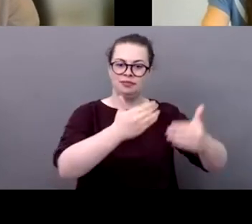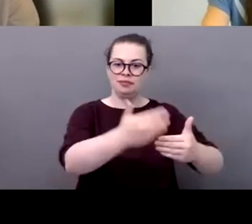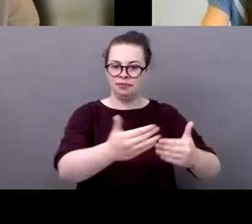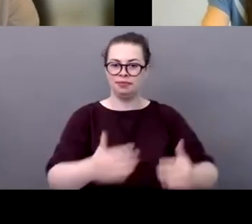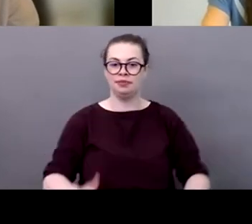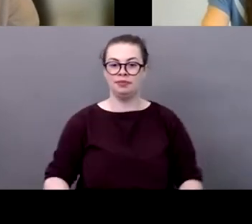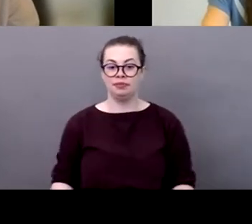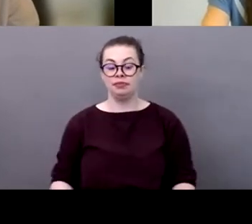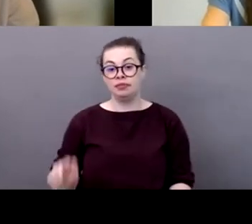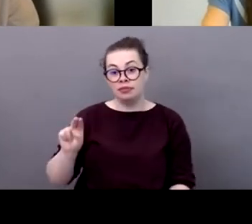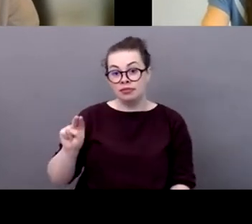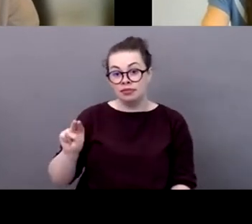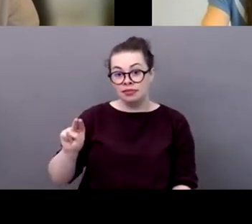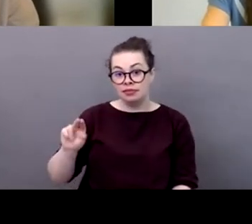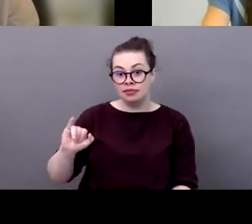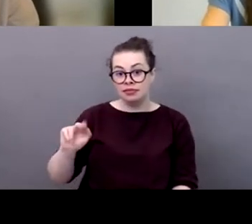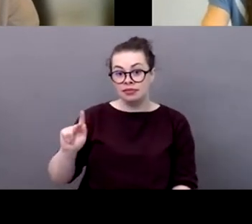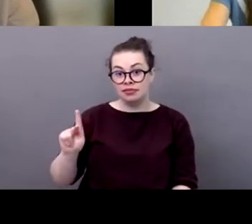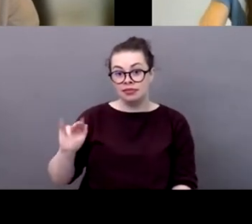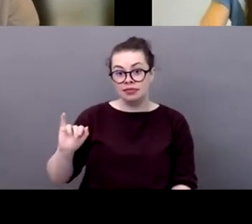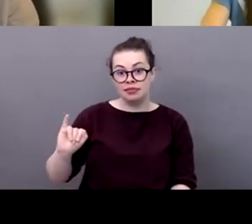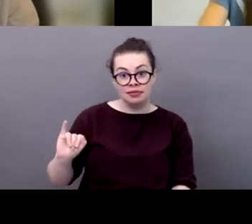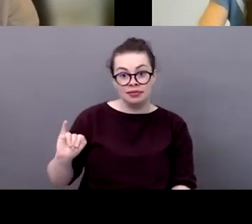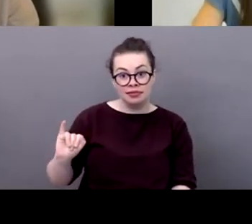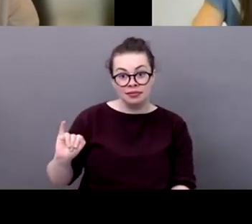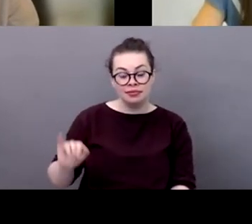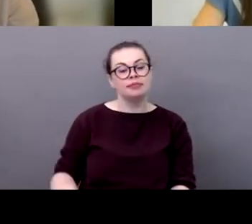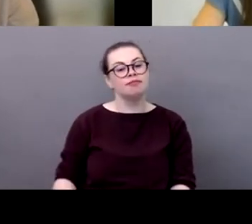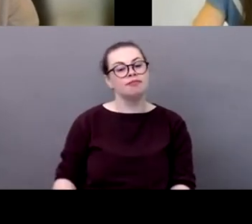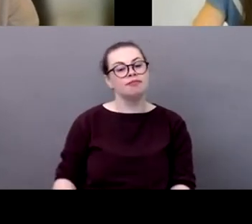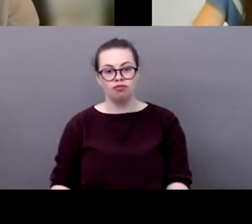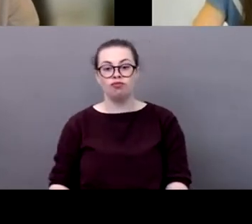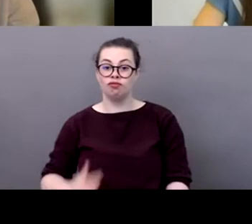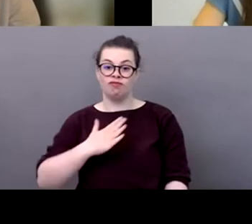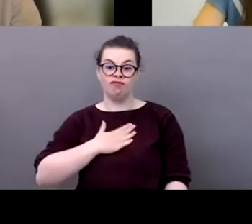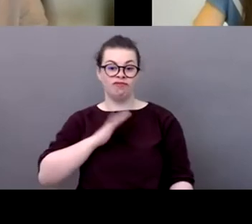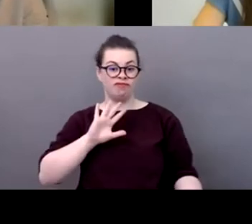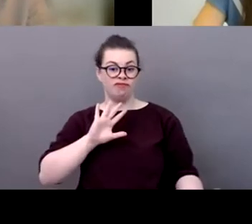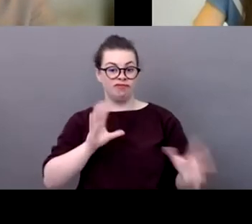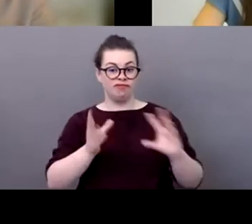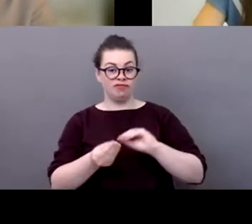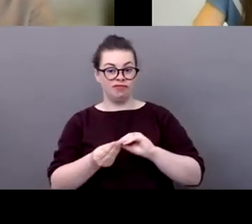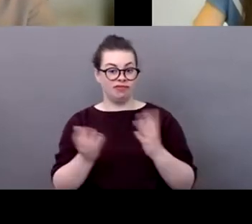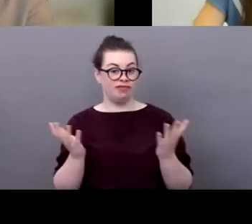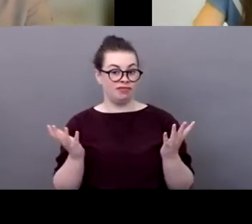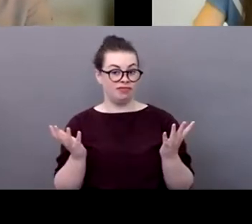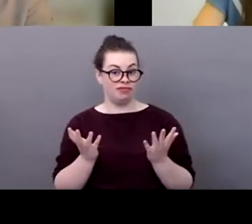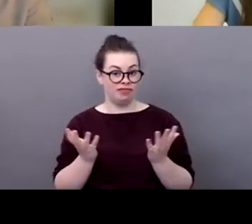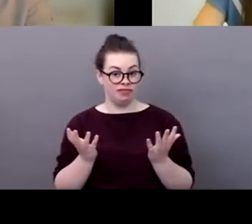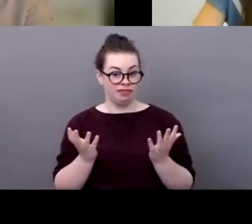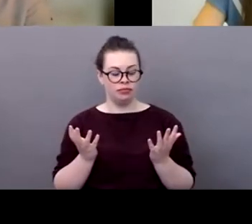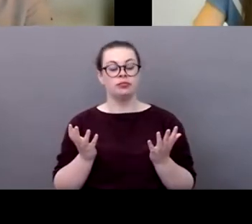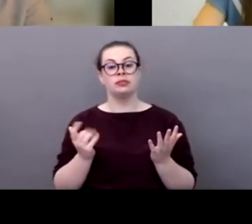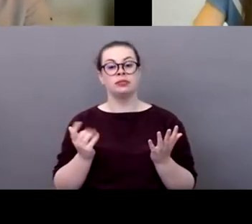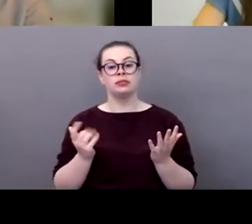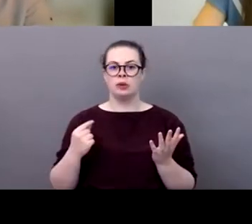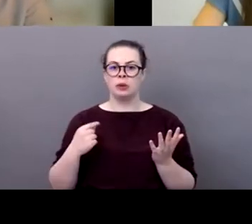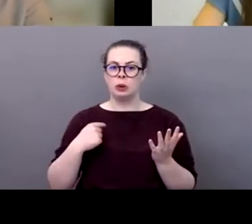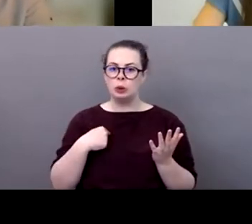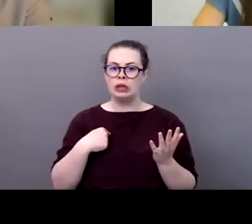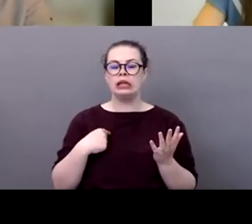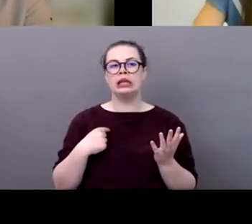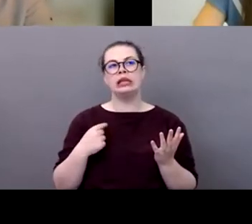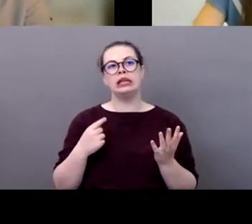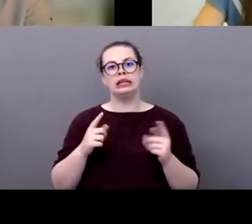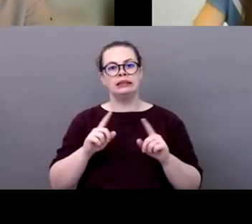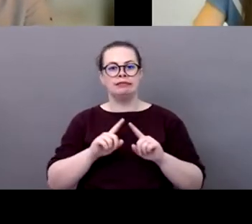nikki uh yeah i think as a concluding mark i think i would say that uh as part of the research that we did uh